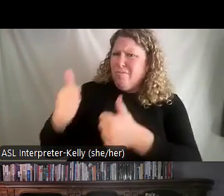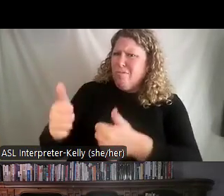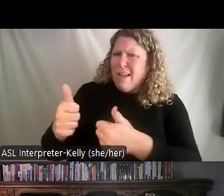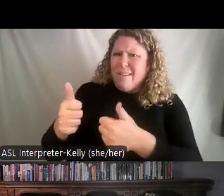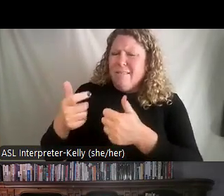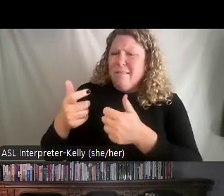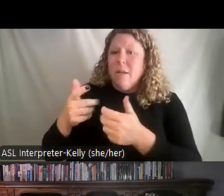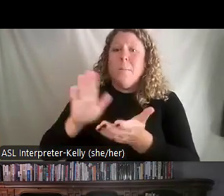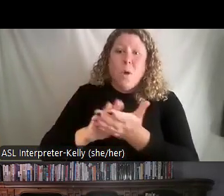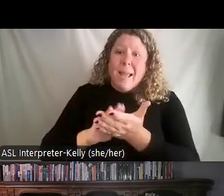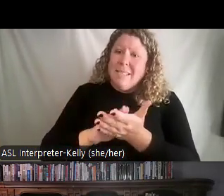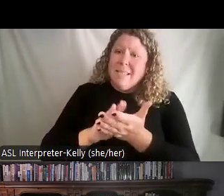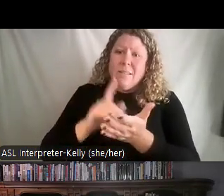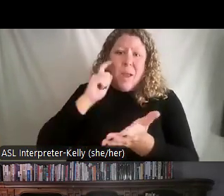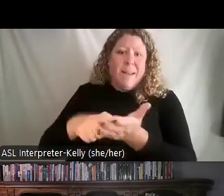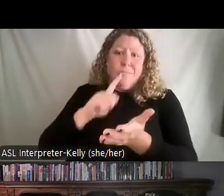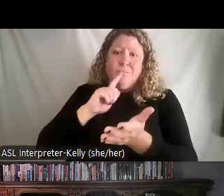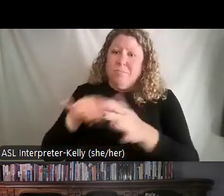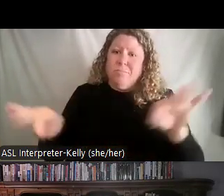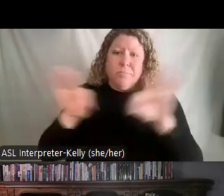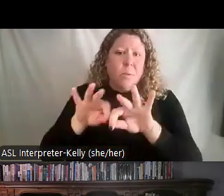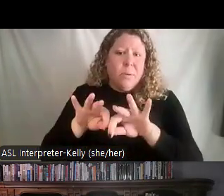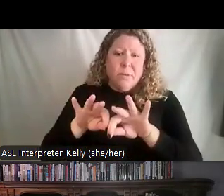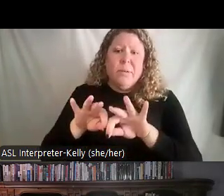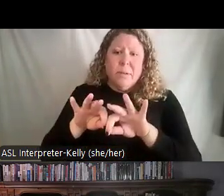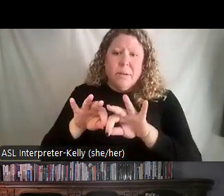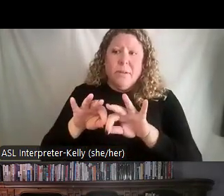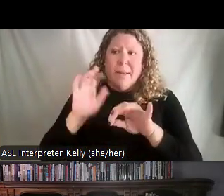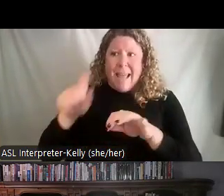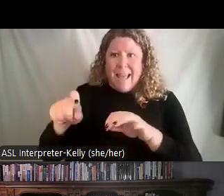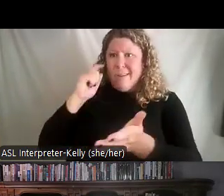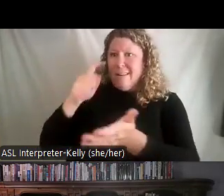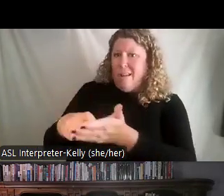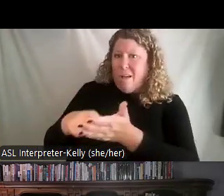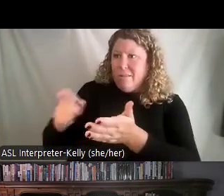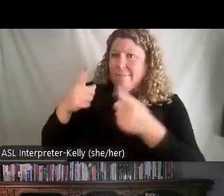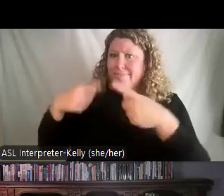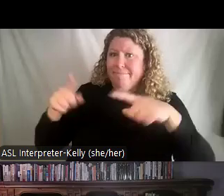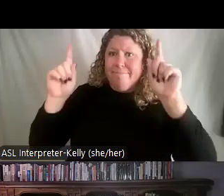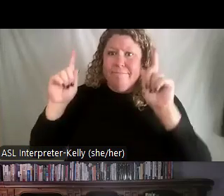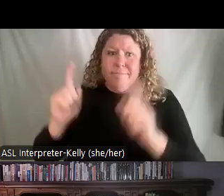It's really critical and important that we acknowledge when people are successful. are